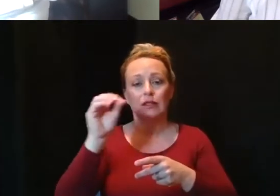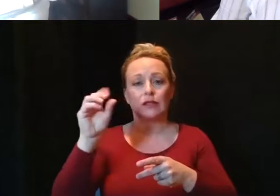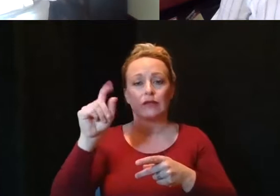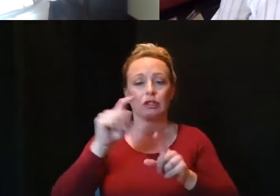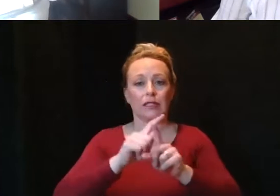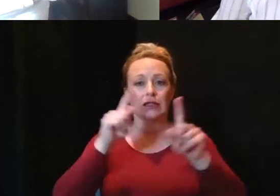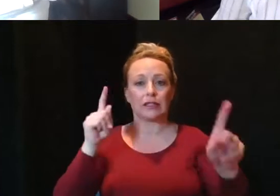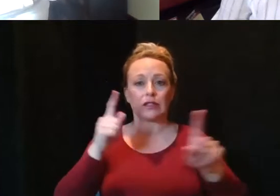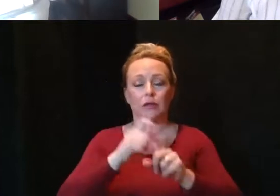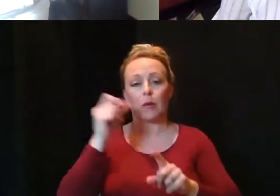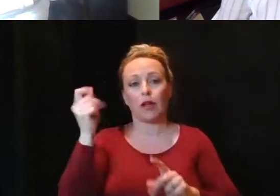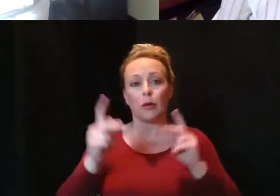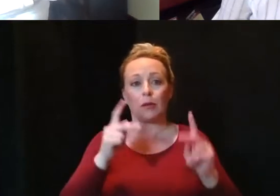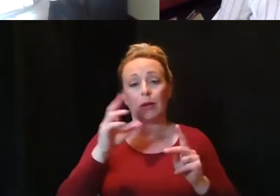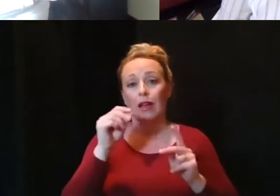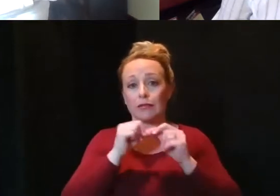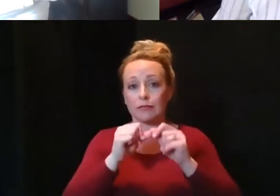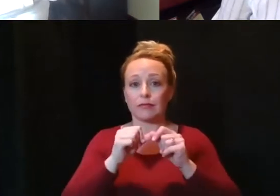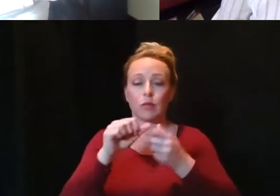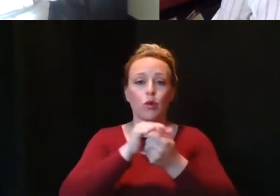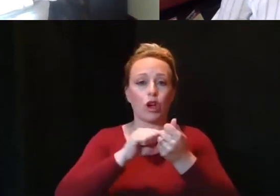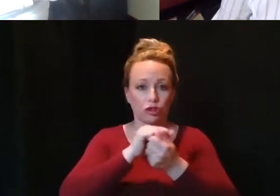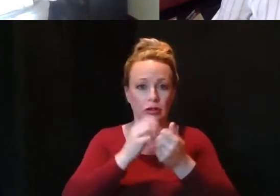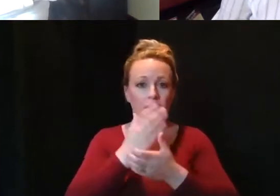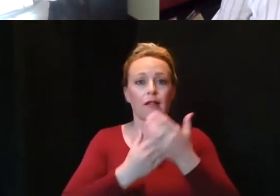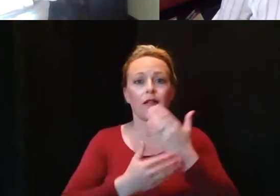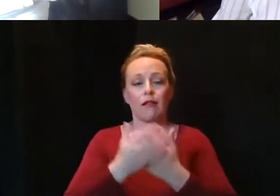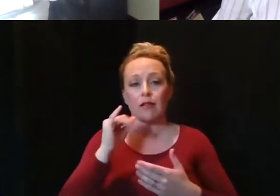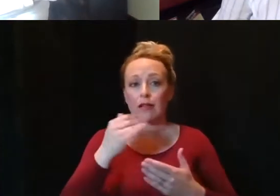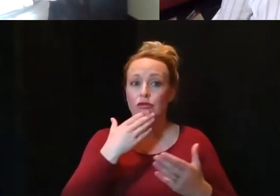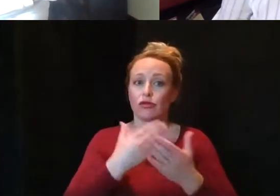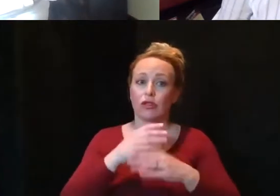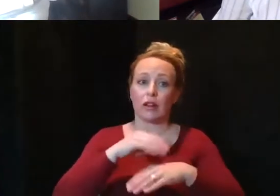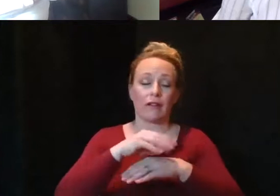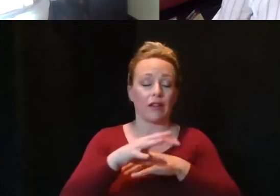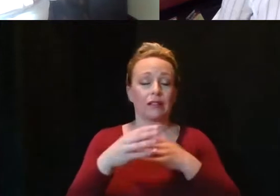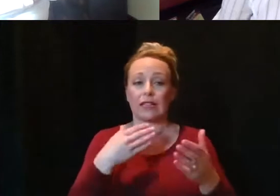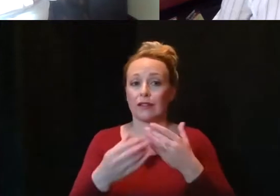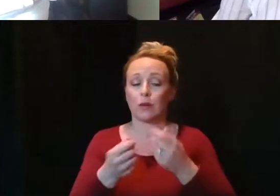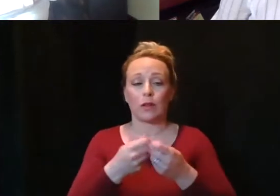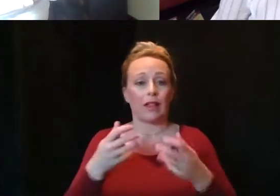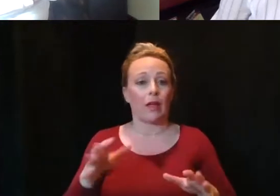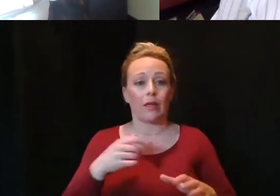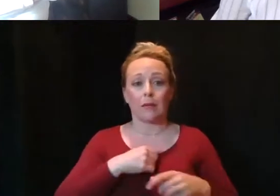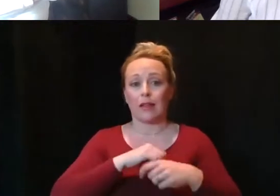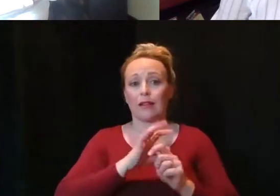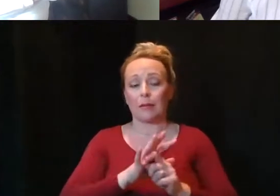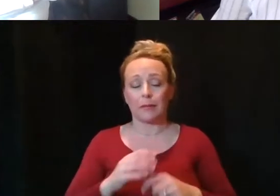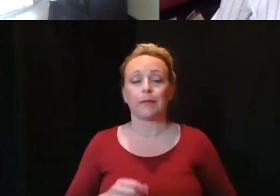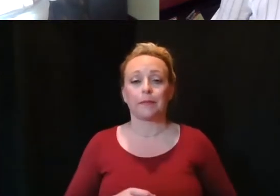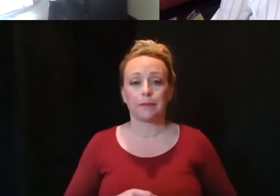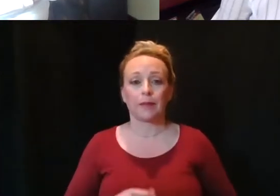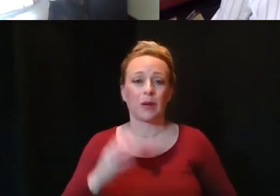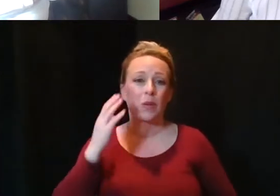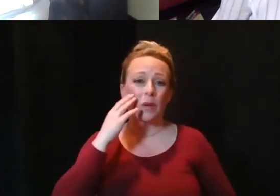We also must continue washing your hands and this is good advice even without the pandemic. We know you're